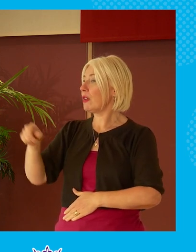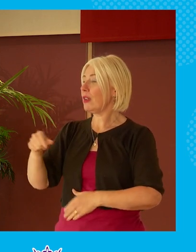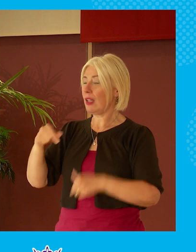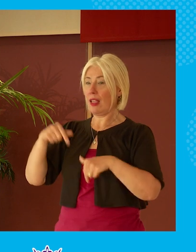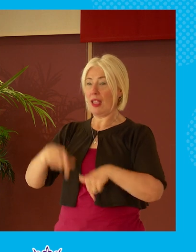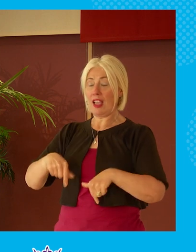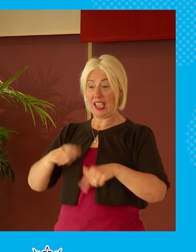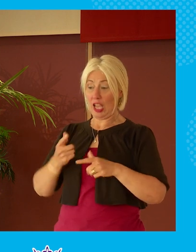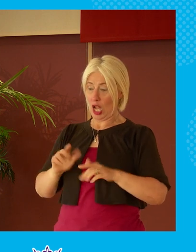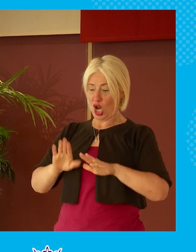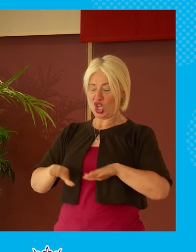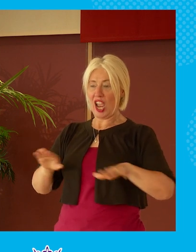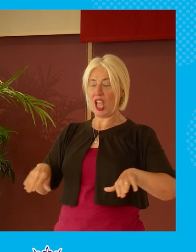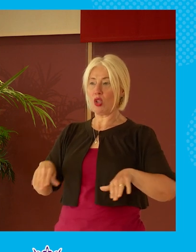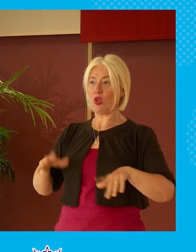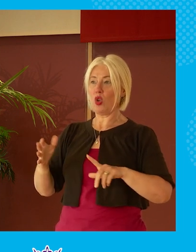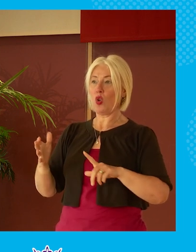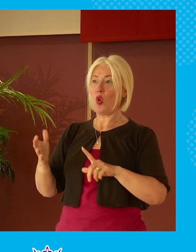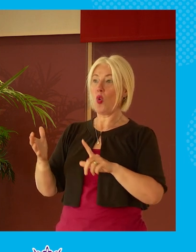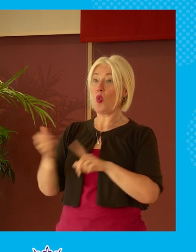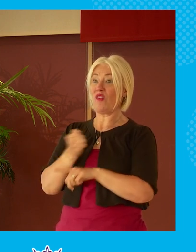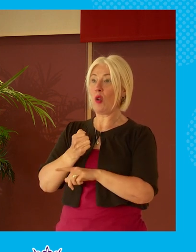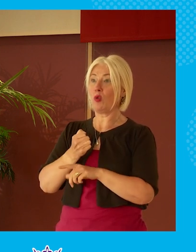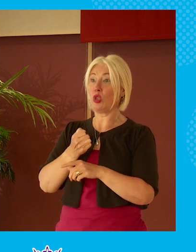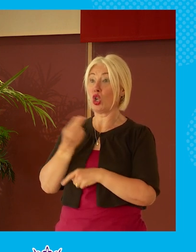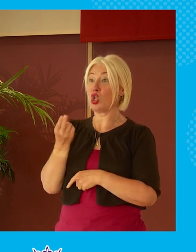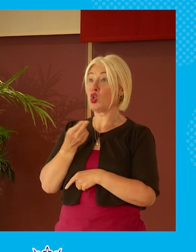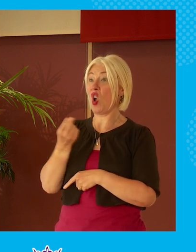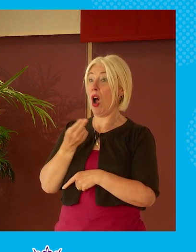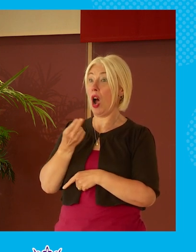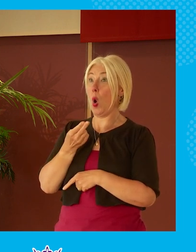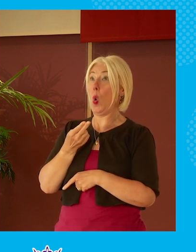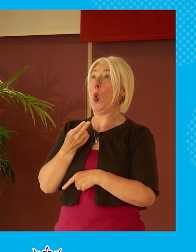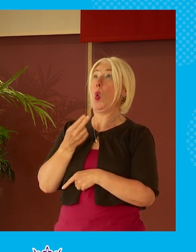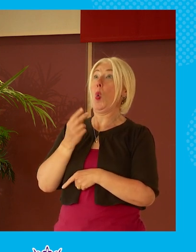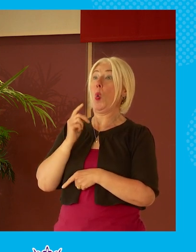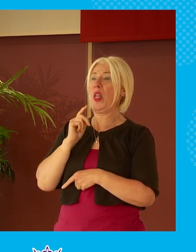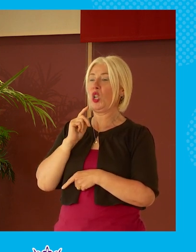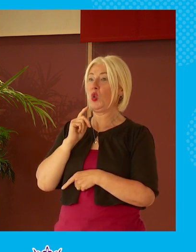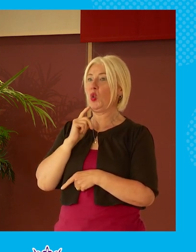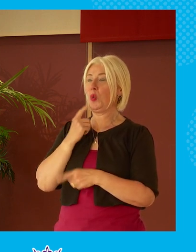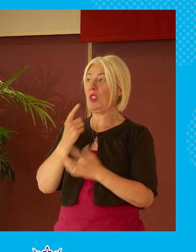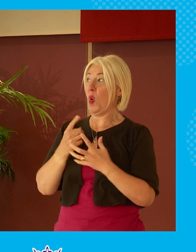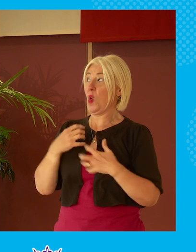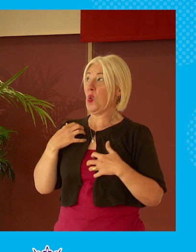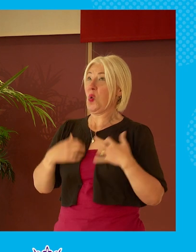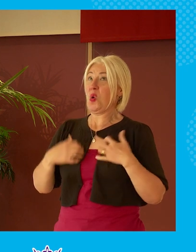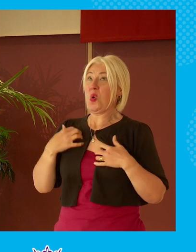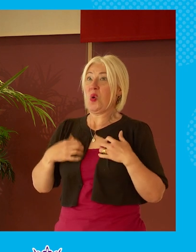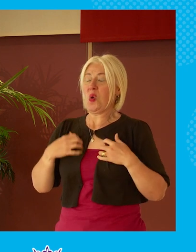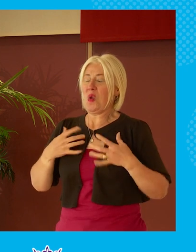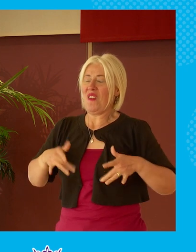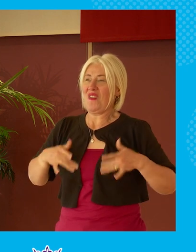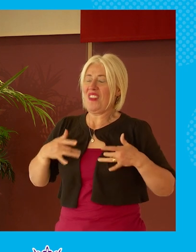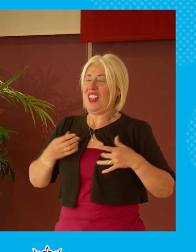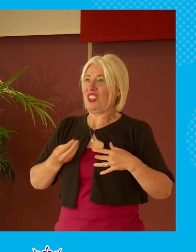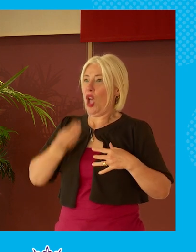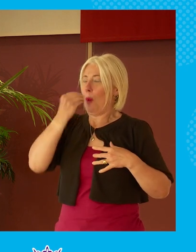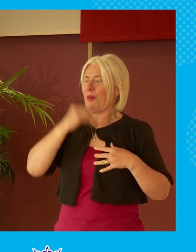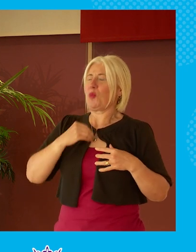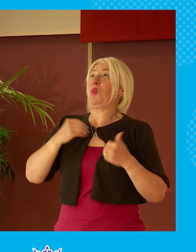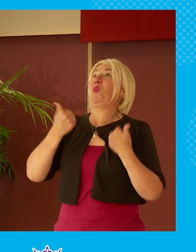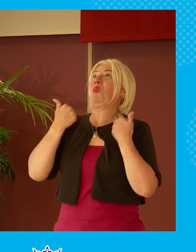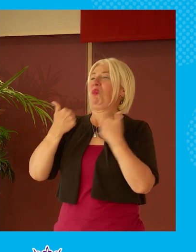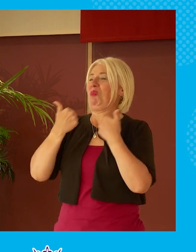child who's discovered uh refined sugar uh it's it feels absolutely fantastic and you can get you i mean